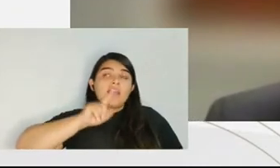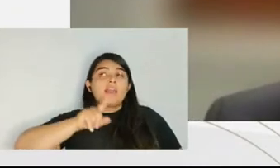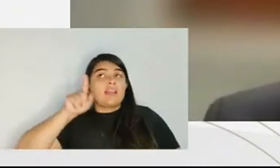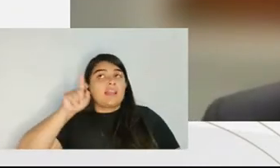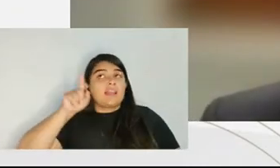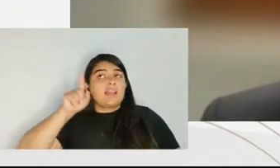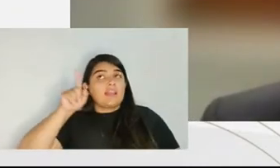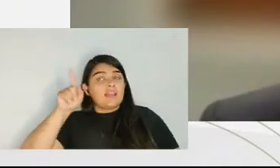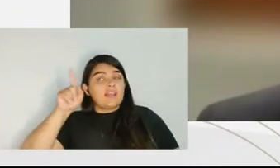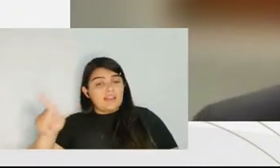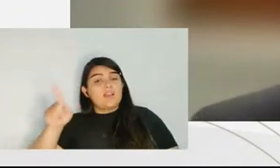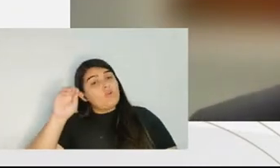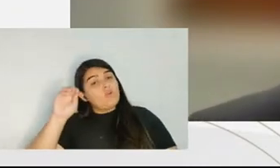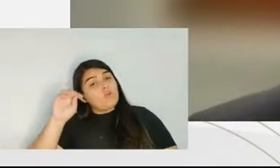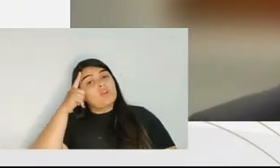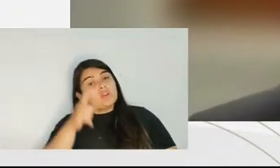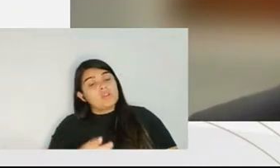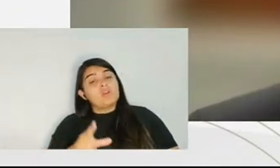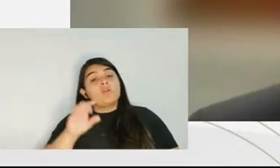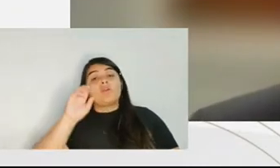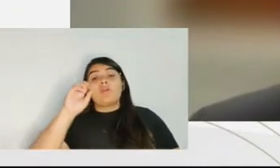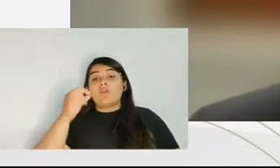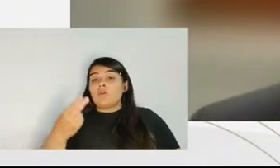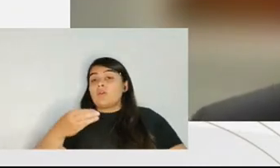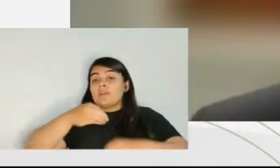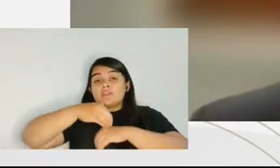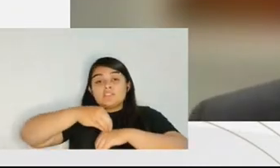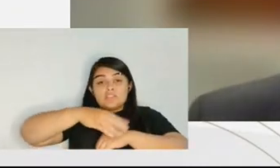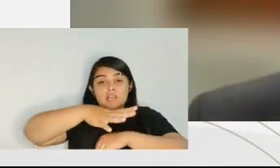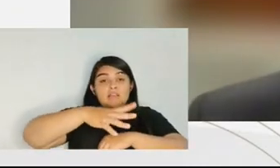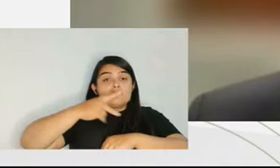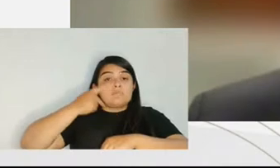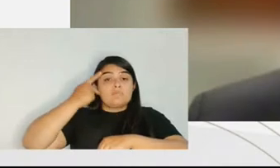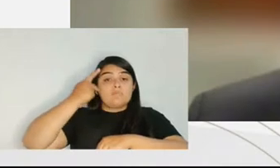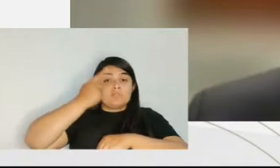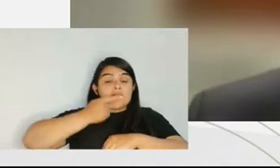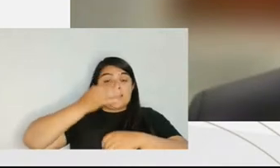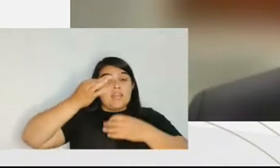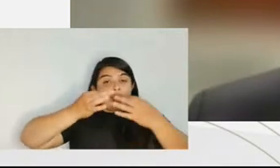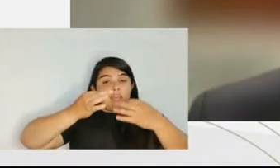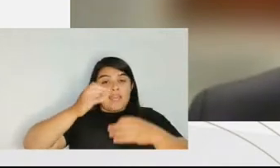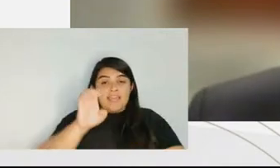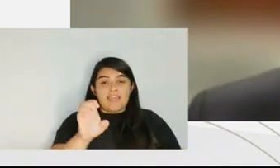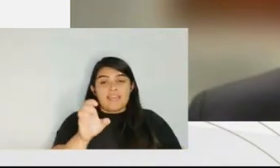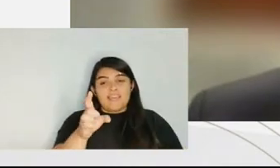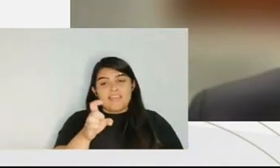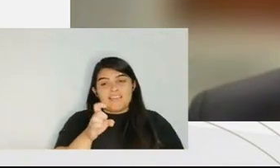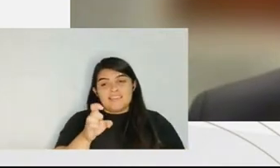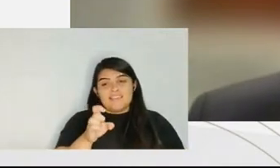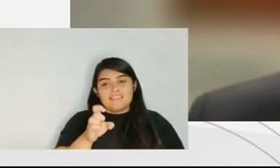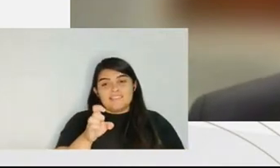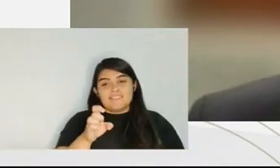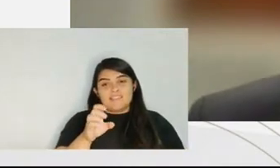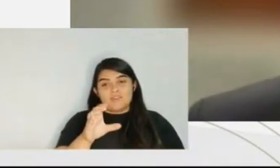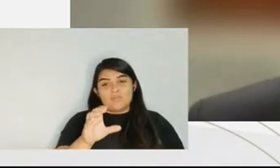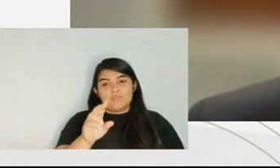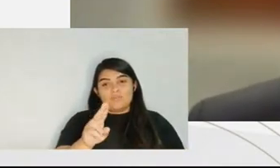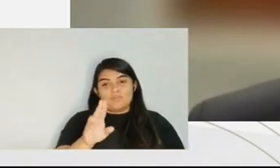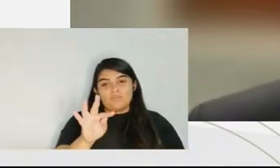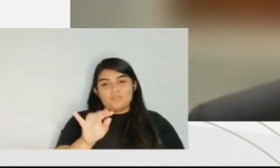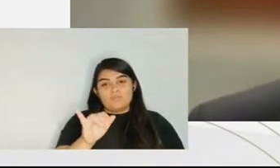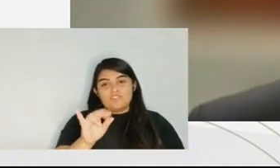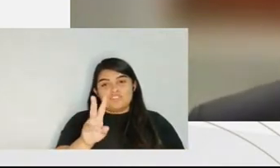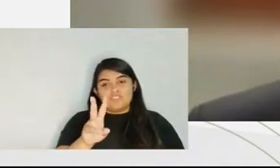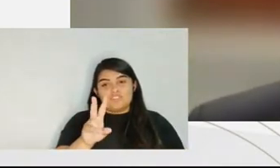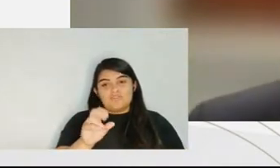It's usually a prosecutor who is either elected or indicated by the executive